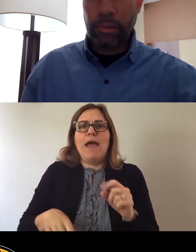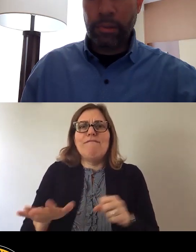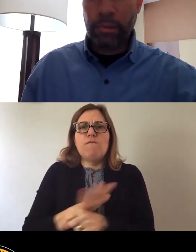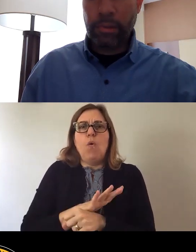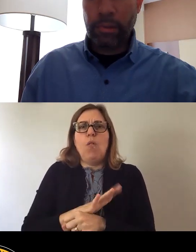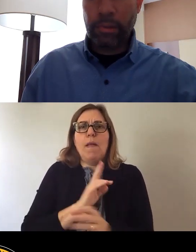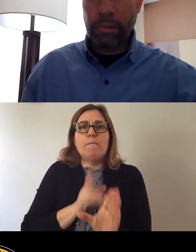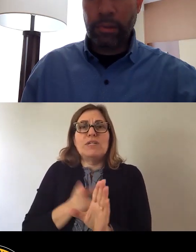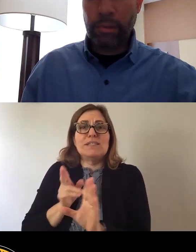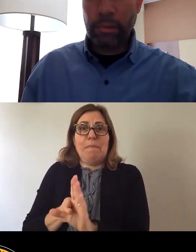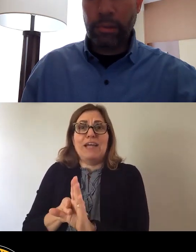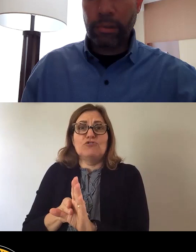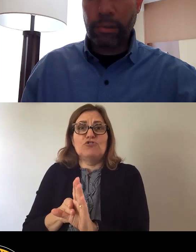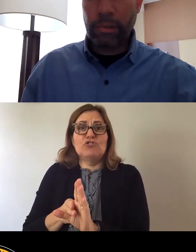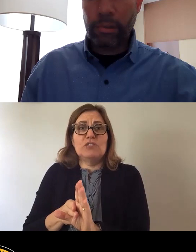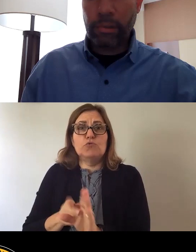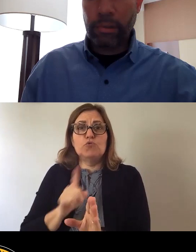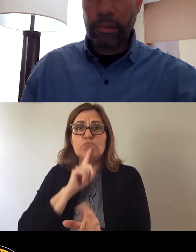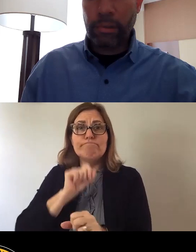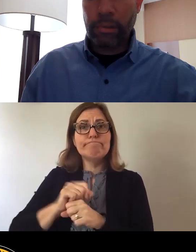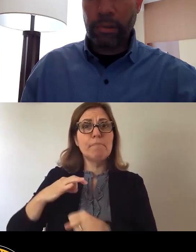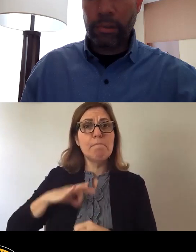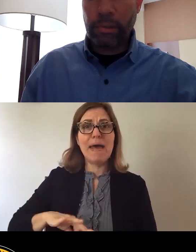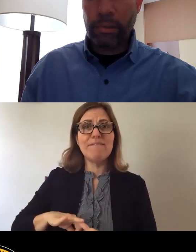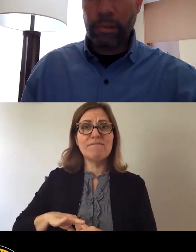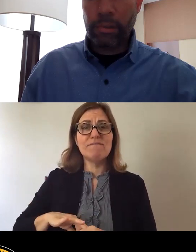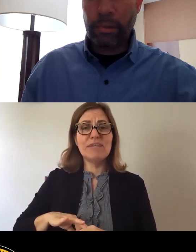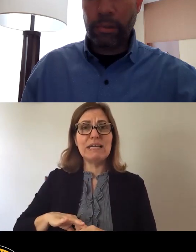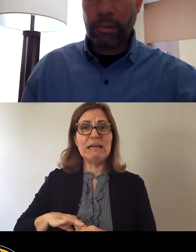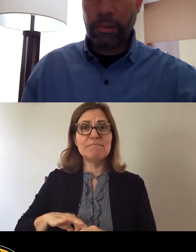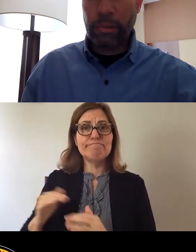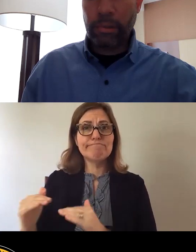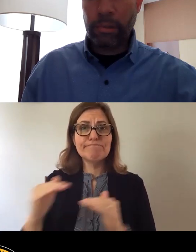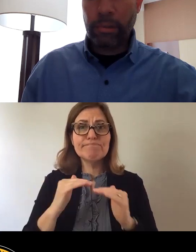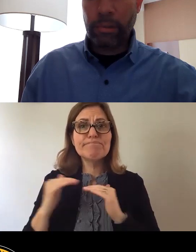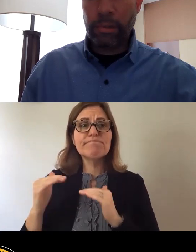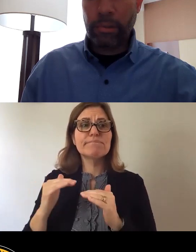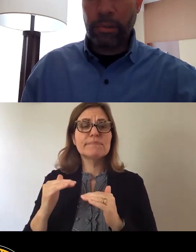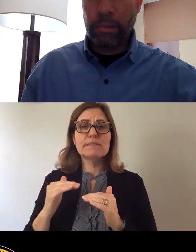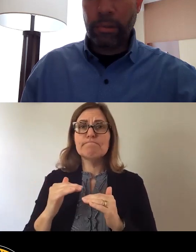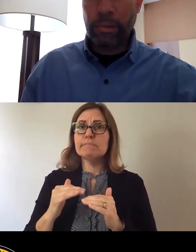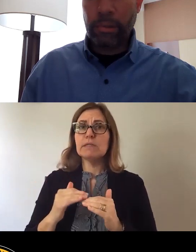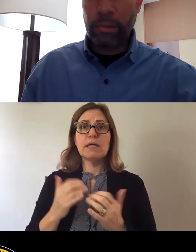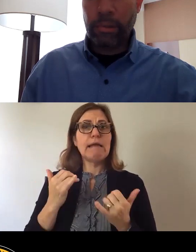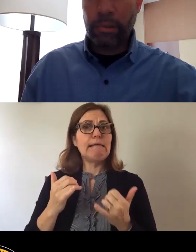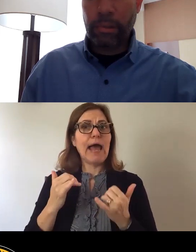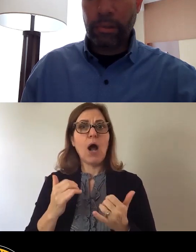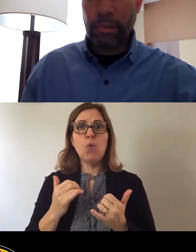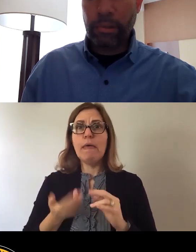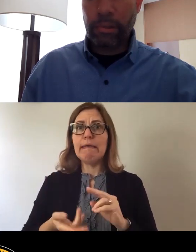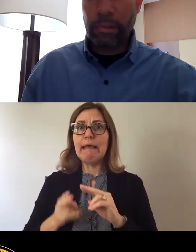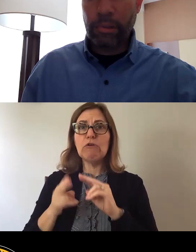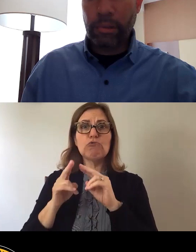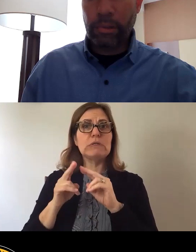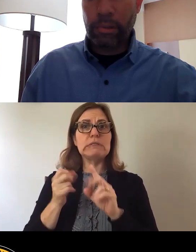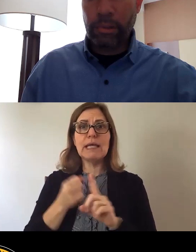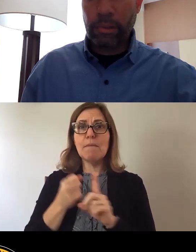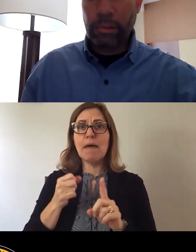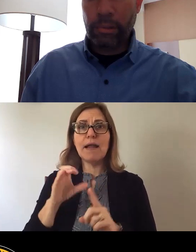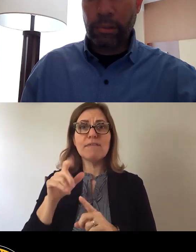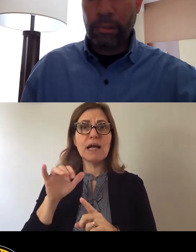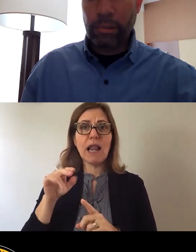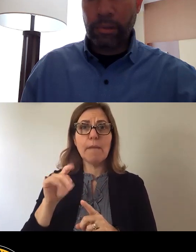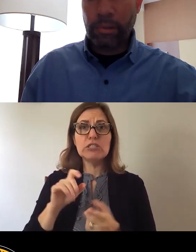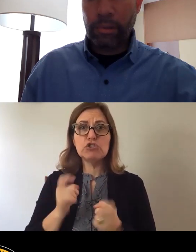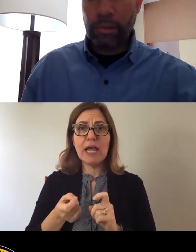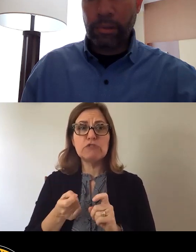benefit us all, especially as we face the escalating impacts of climate changes, including extensive damages and